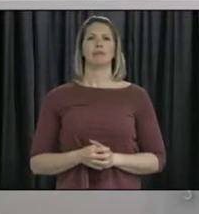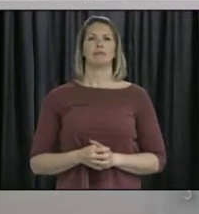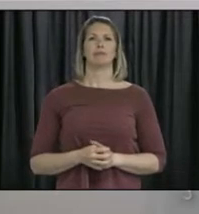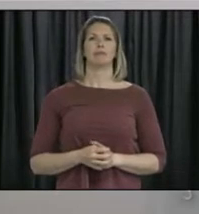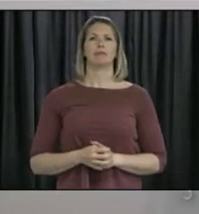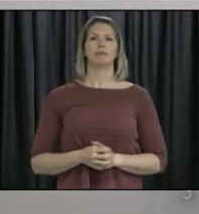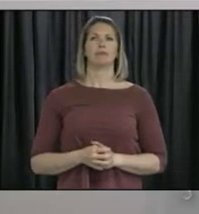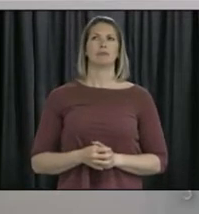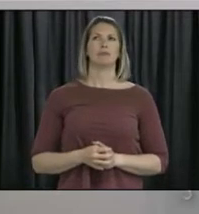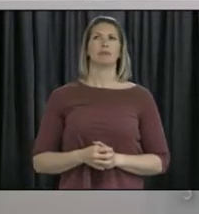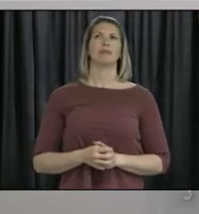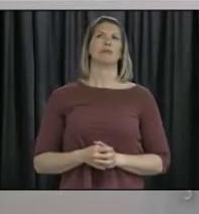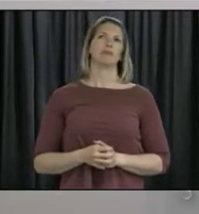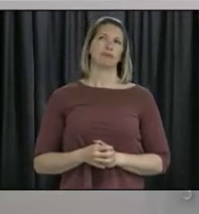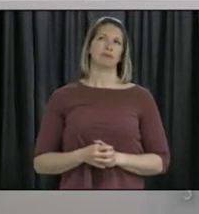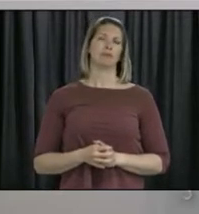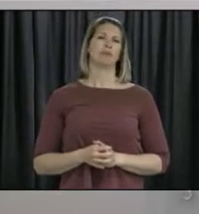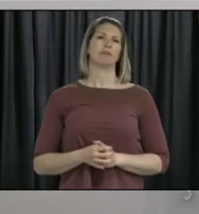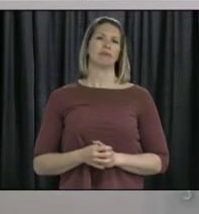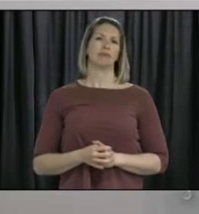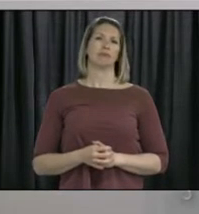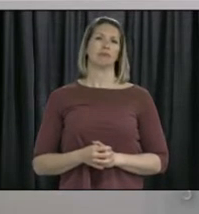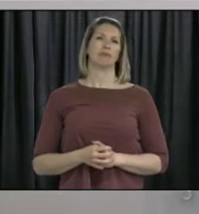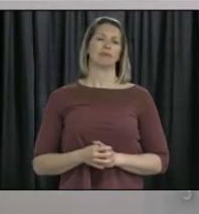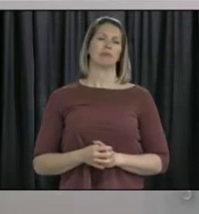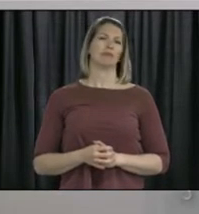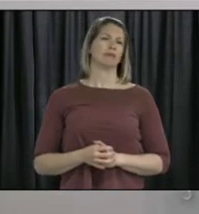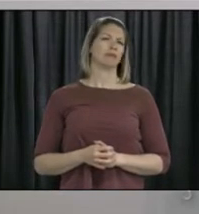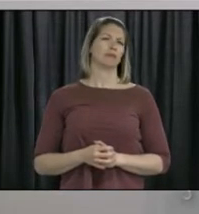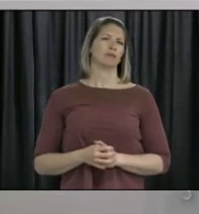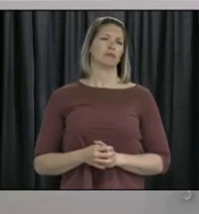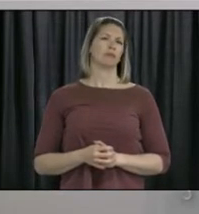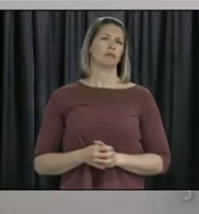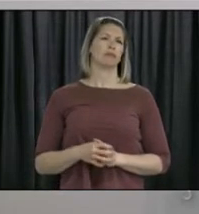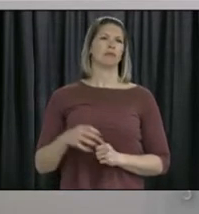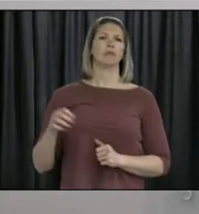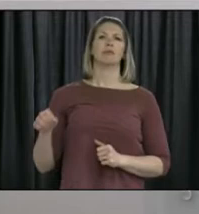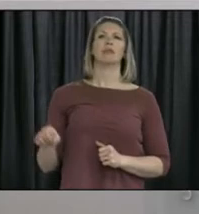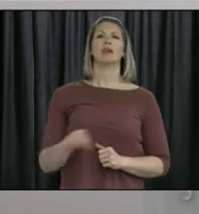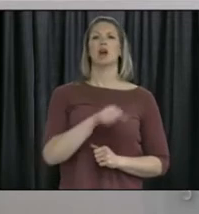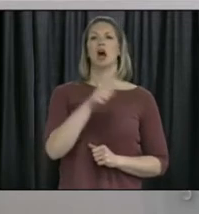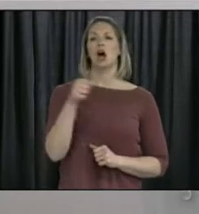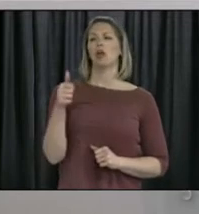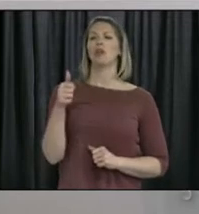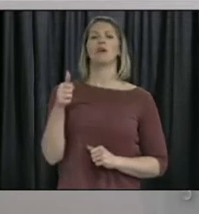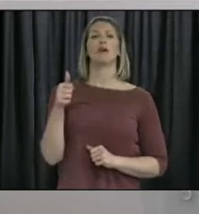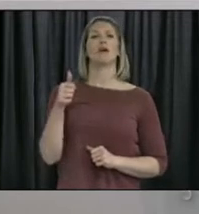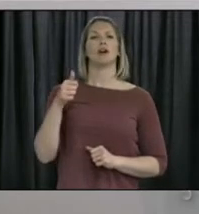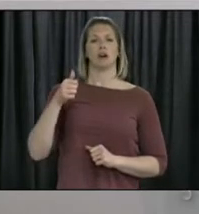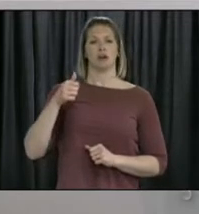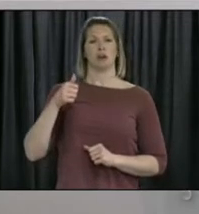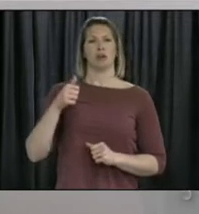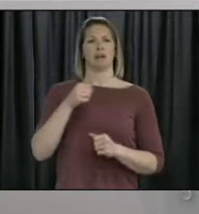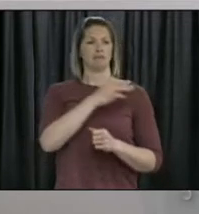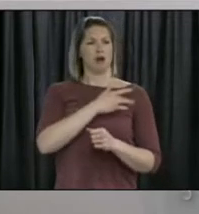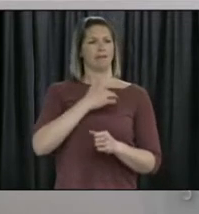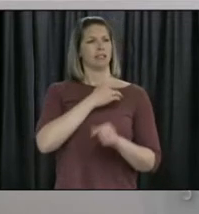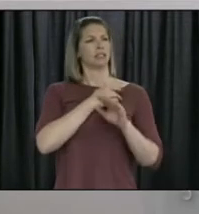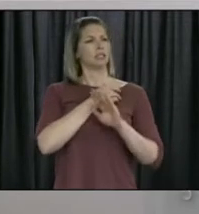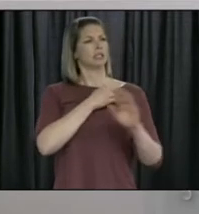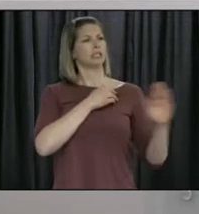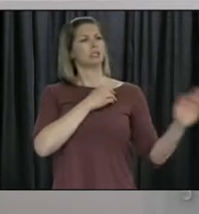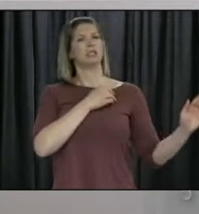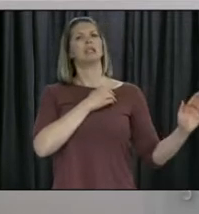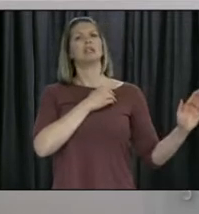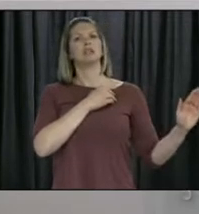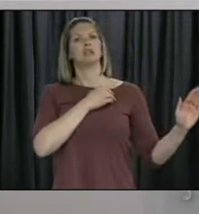Hi, Peter. This is a question for Minister Hagee. In other parts of the country, staff in the hospital are wearing masks and face shields when dealing with all patients.